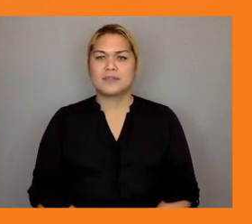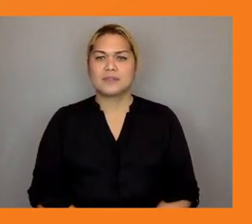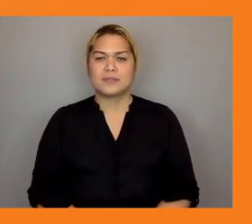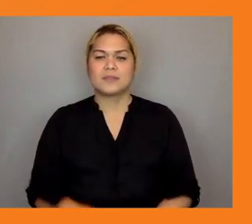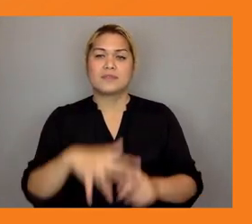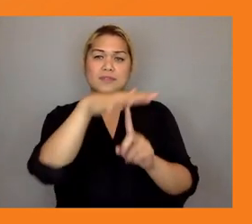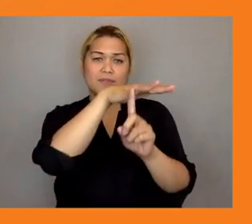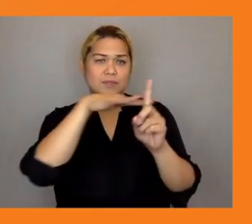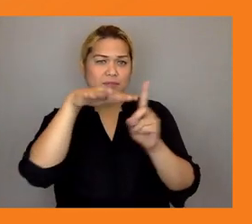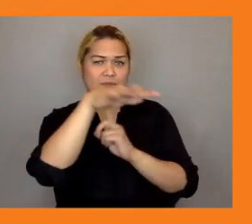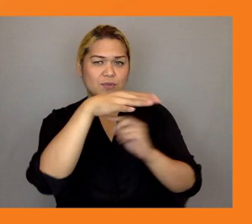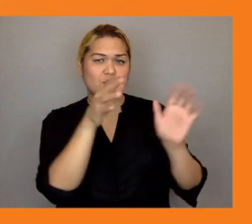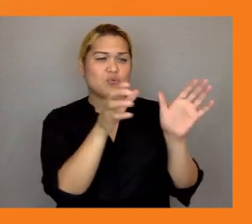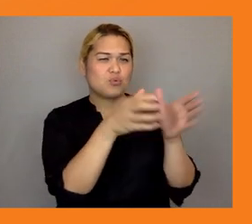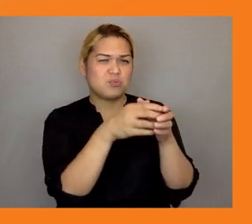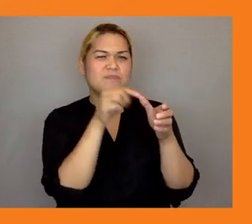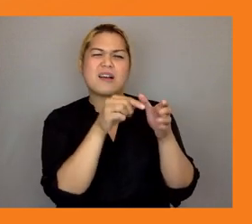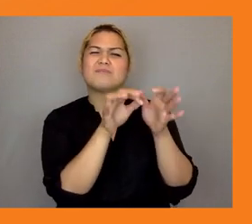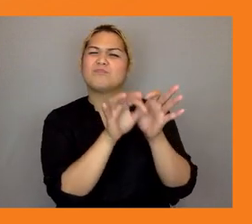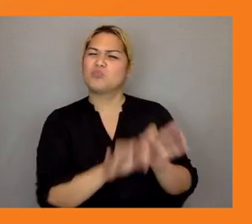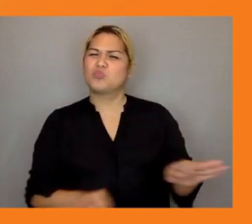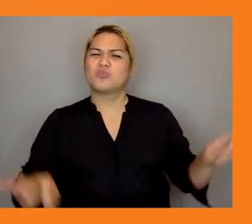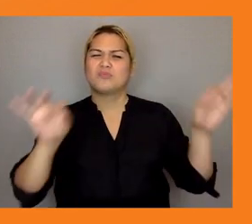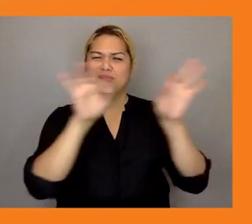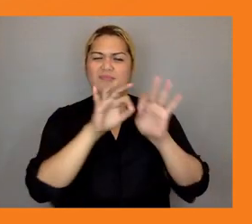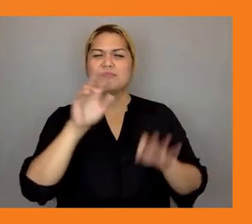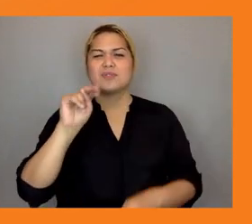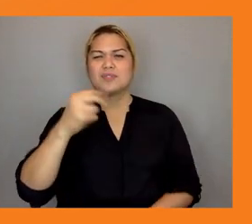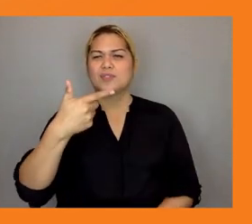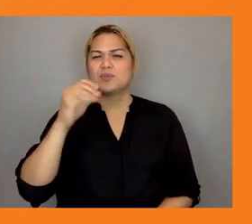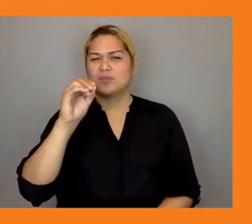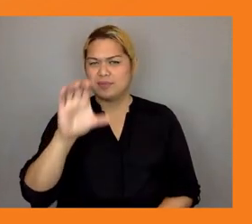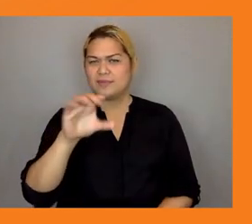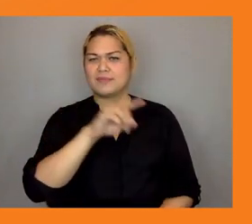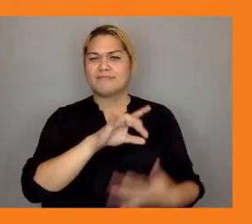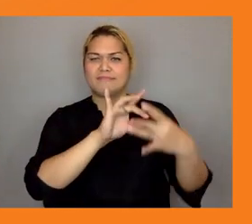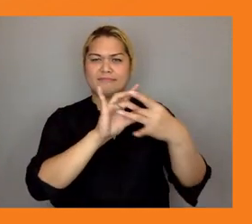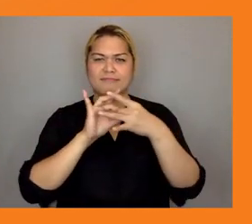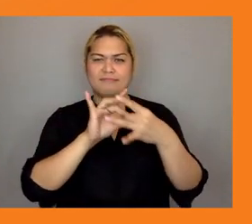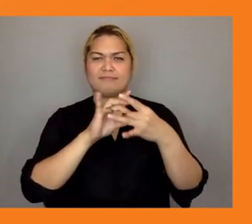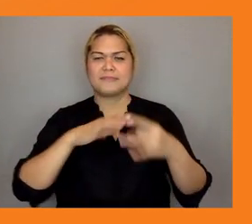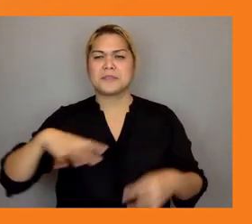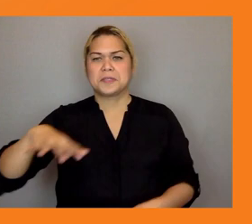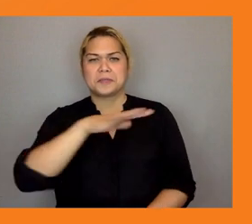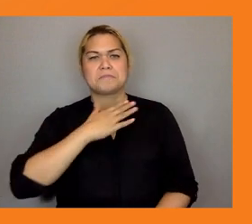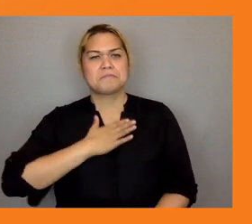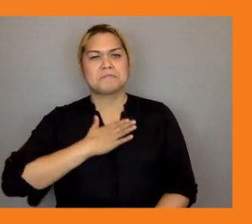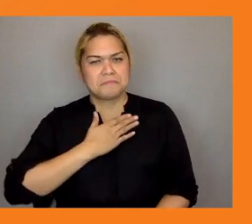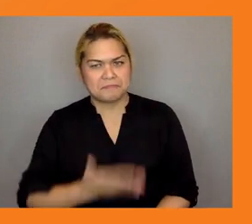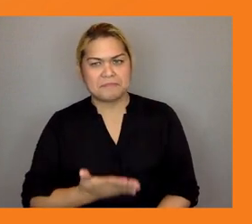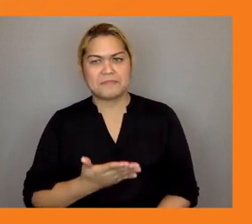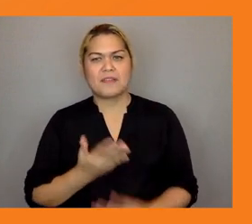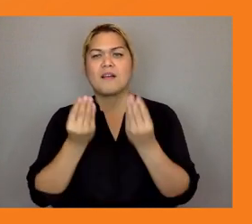ngoc we are very much committed to keeping a close track of how civil society participates in adb